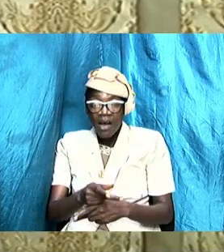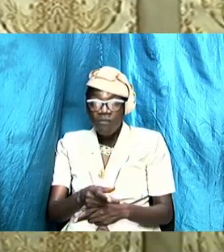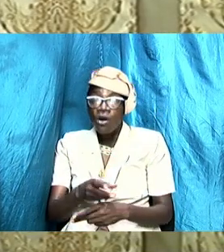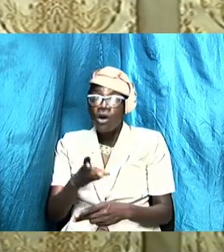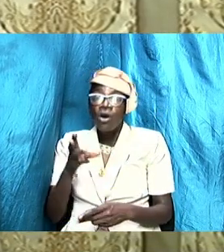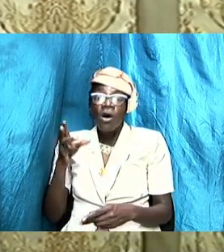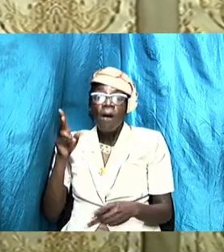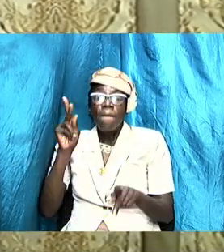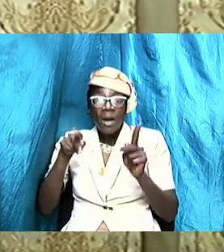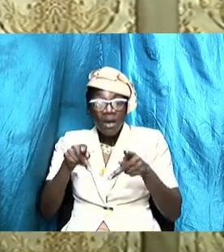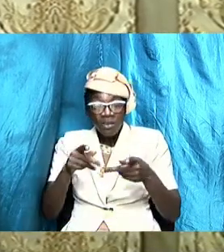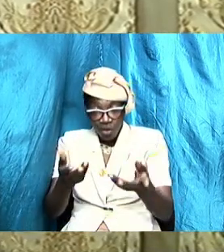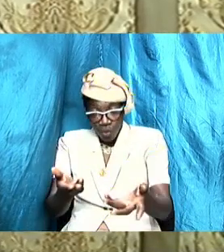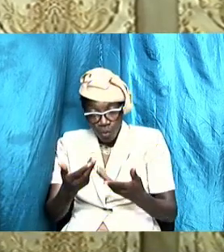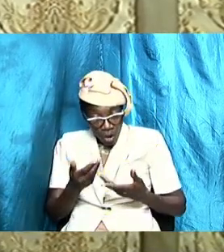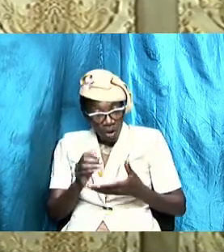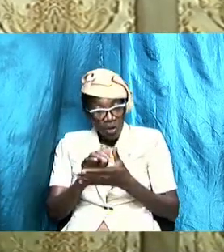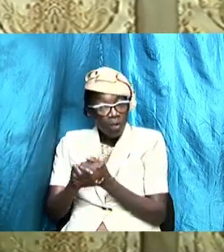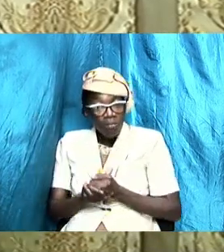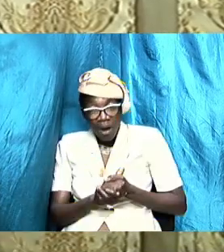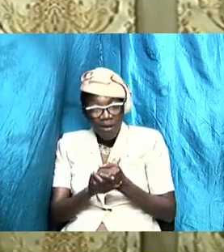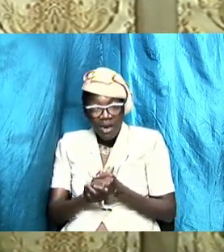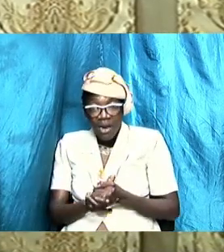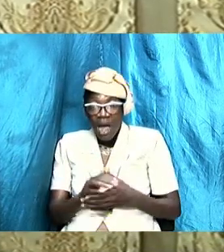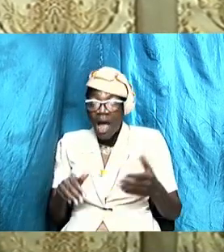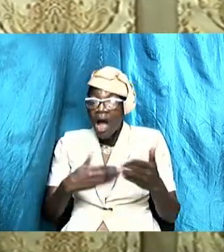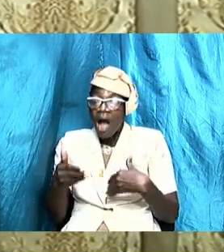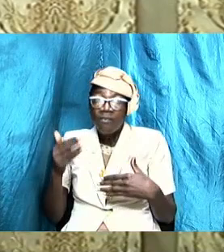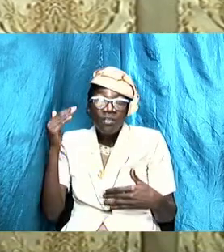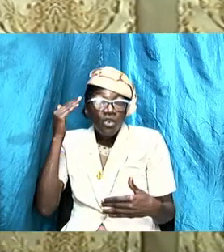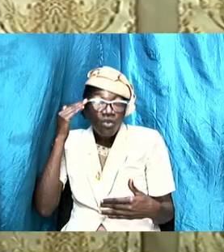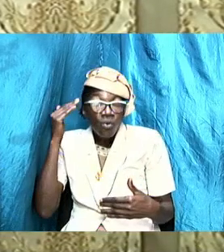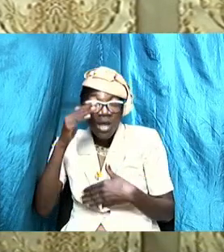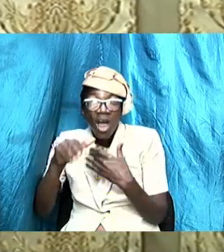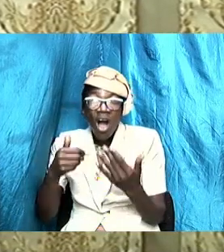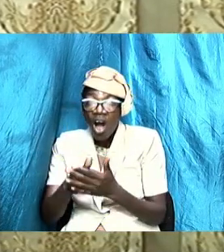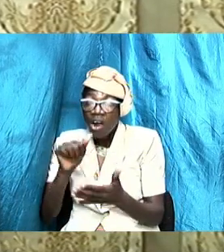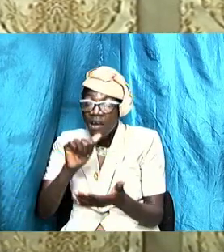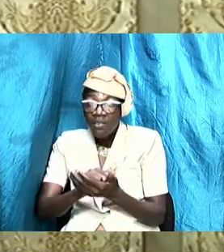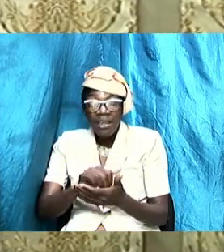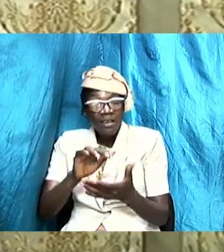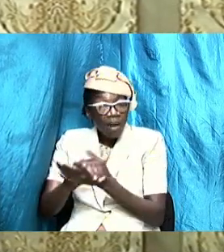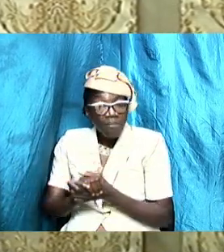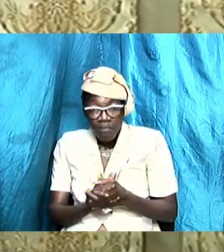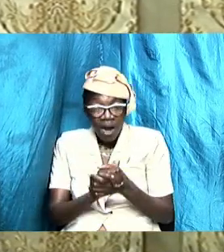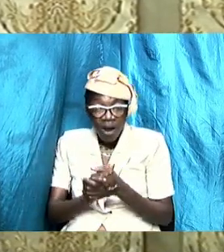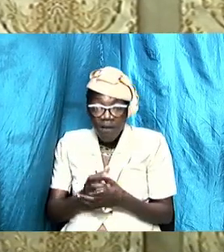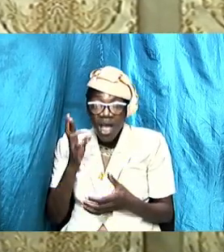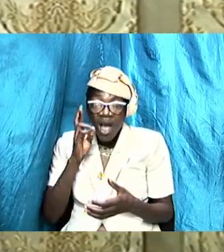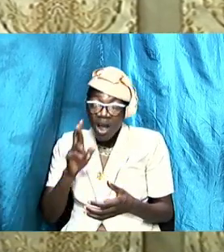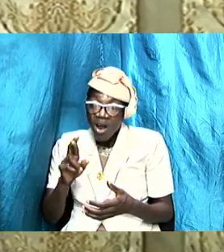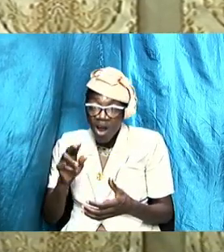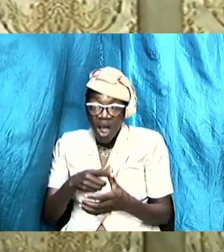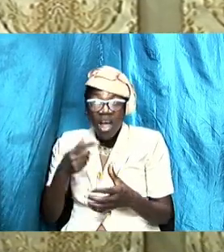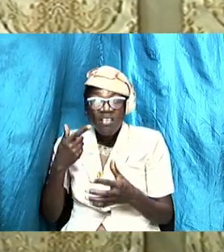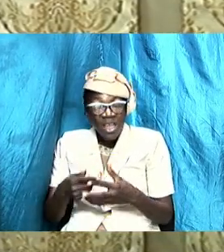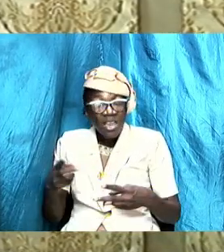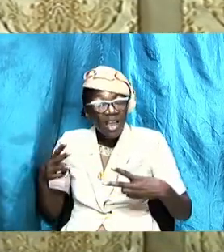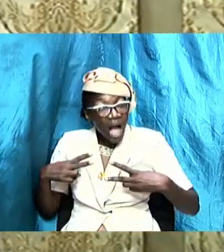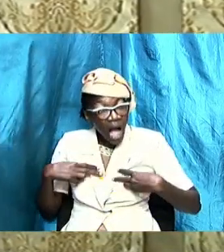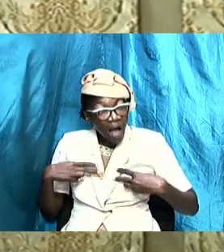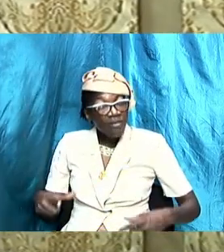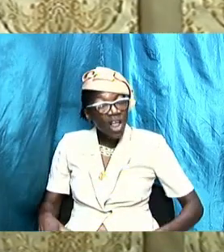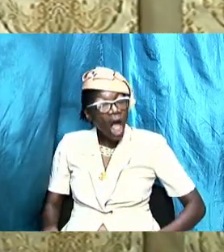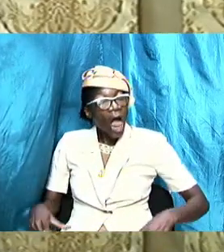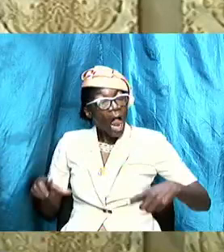get married to and after knowing all of that you got married to her then brother you are going to have to live with